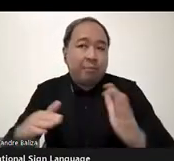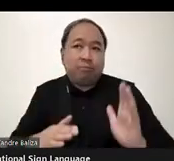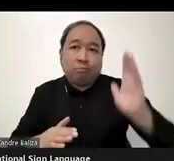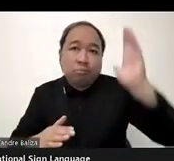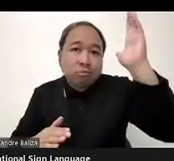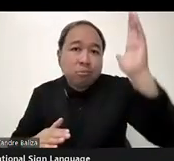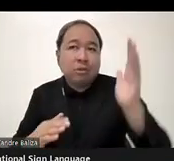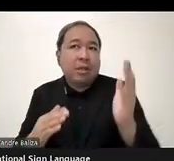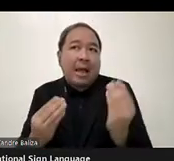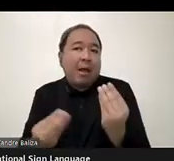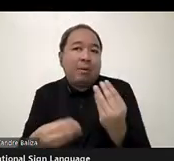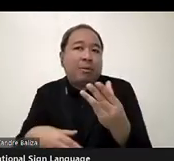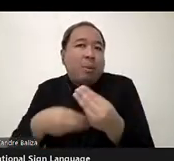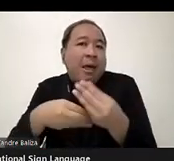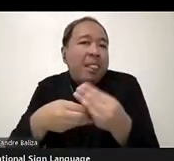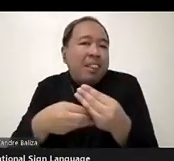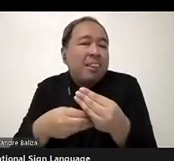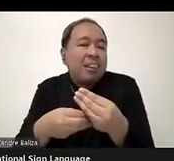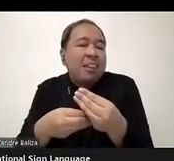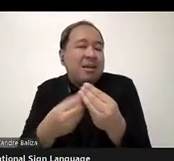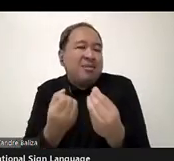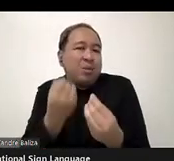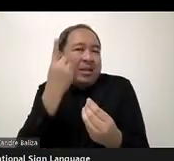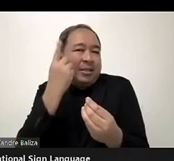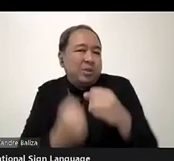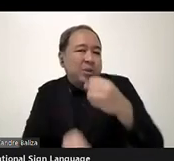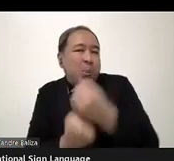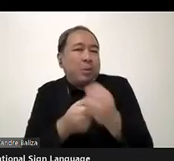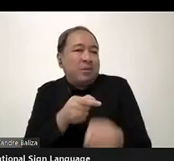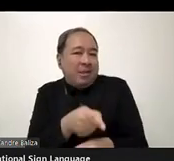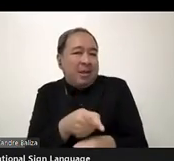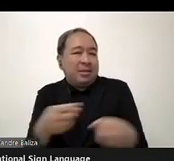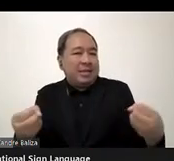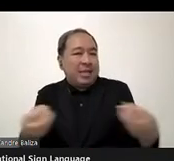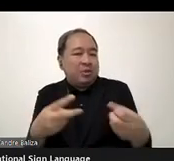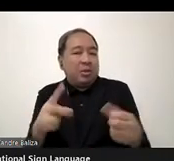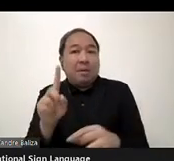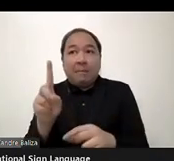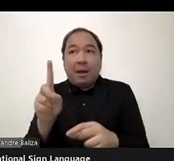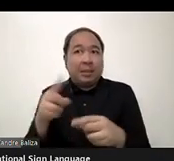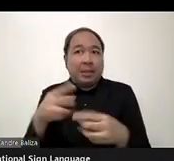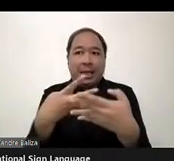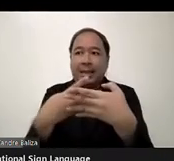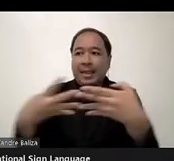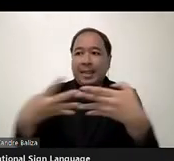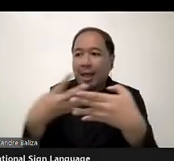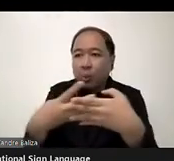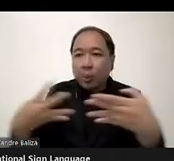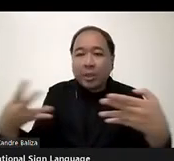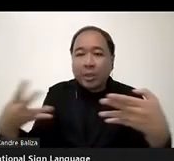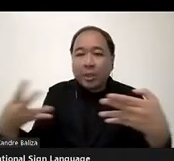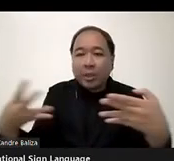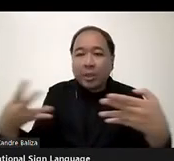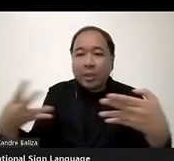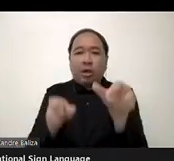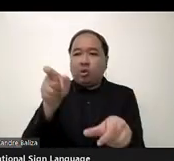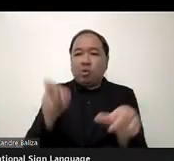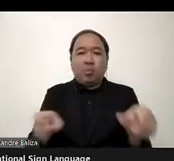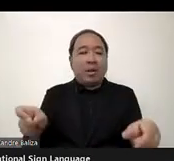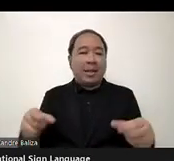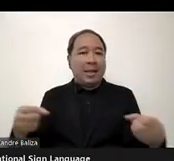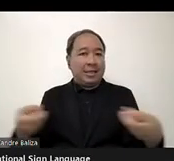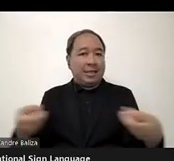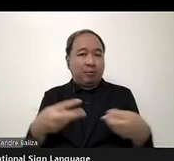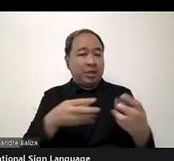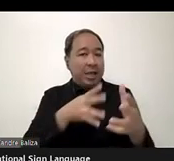But when it comes to languages and human captioning, sign language is the same